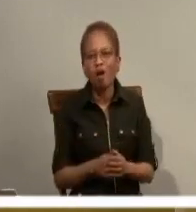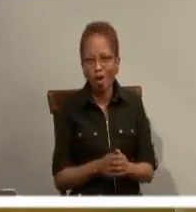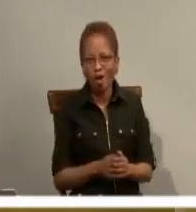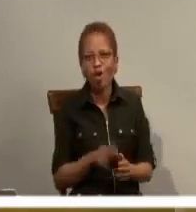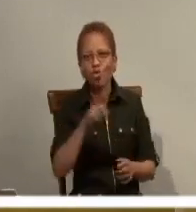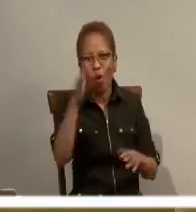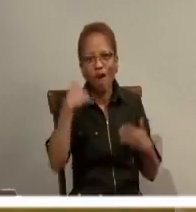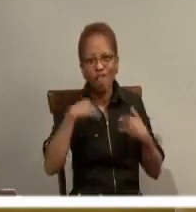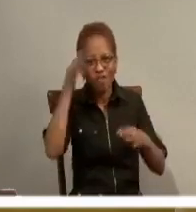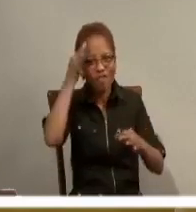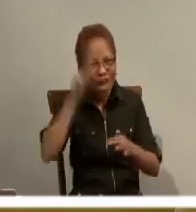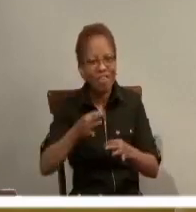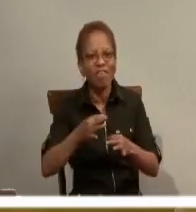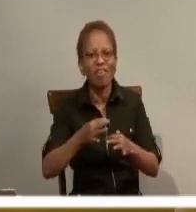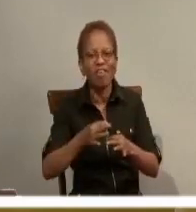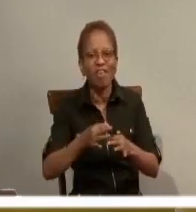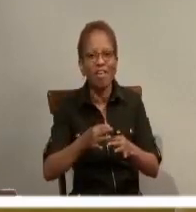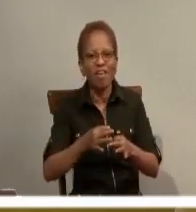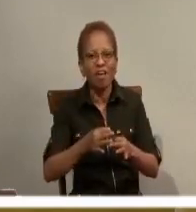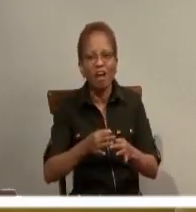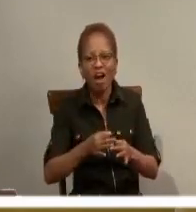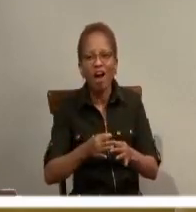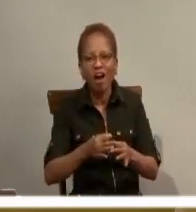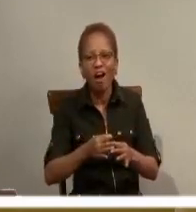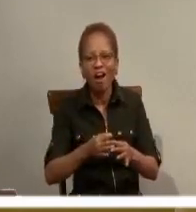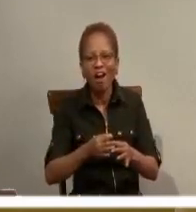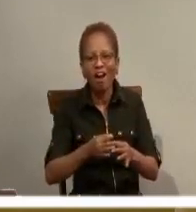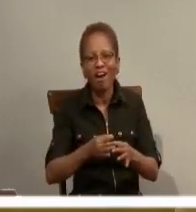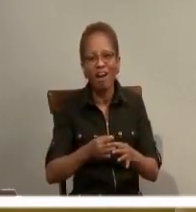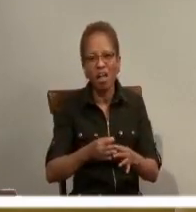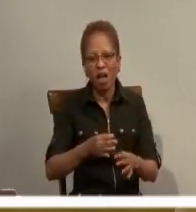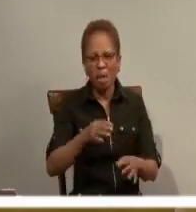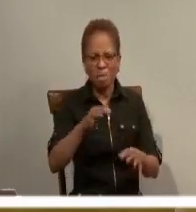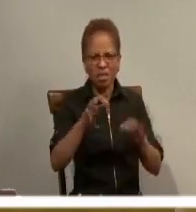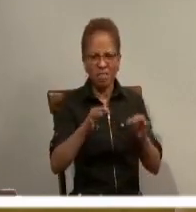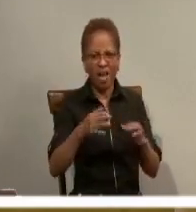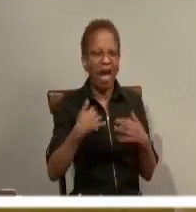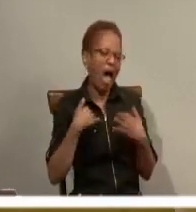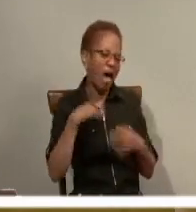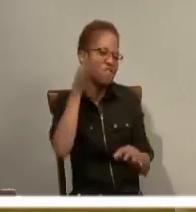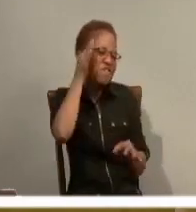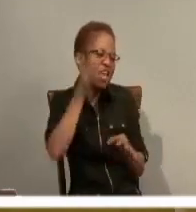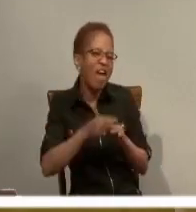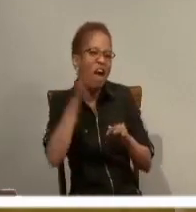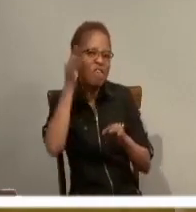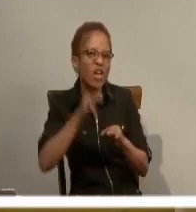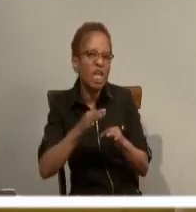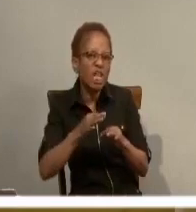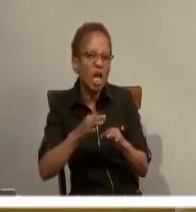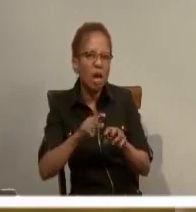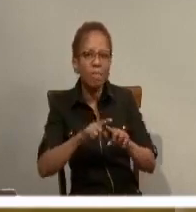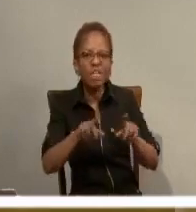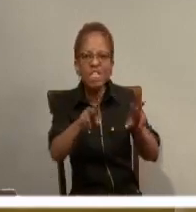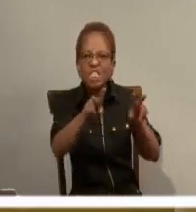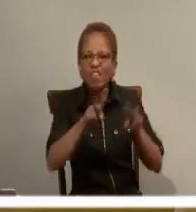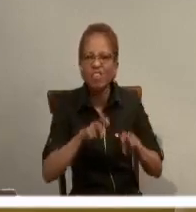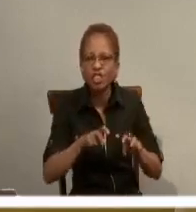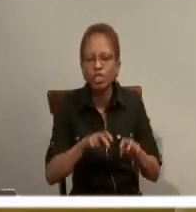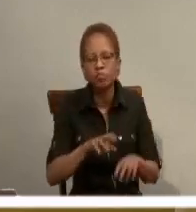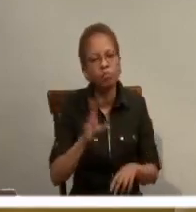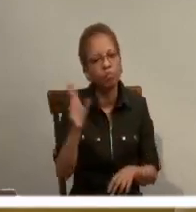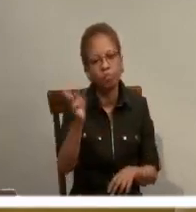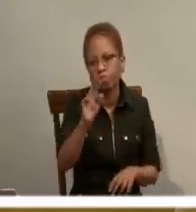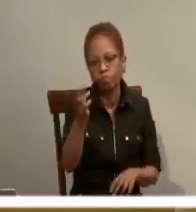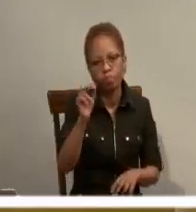show you and demonstrate faith, but your faith has nothing to show for it. If we are not a people who are